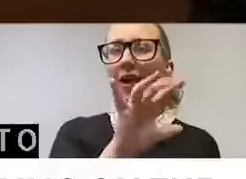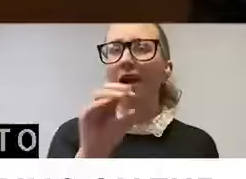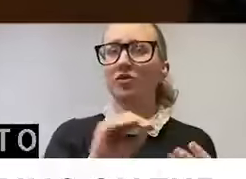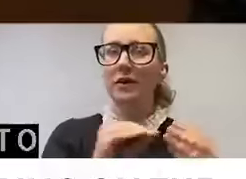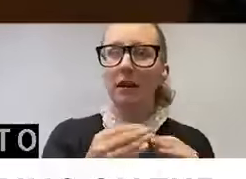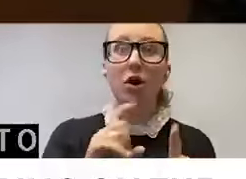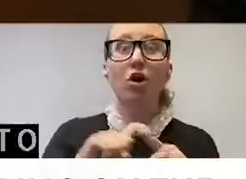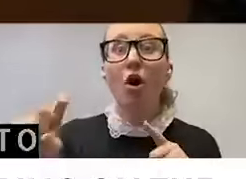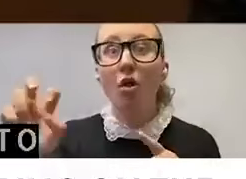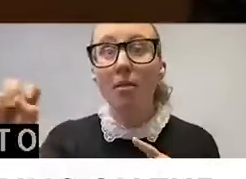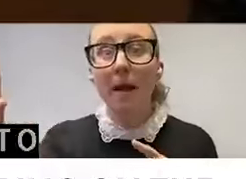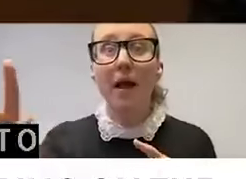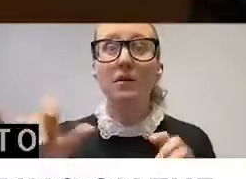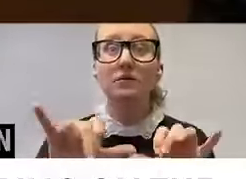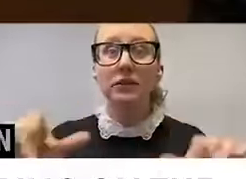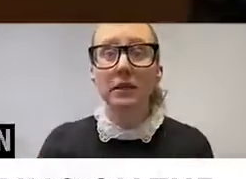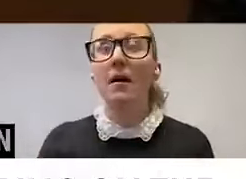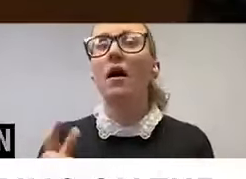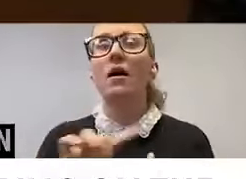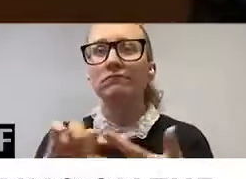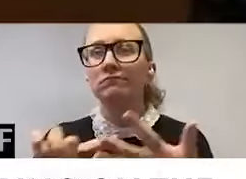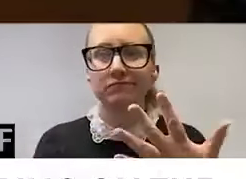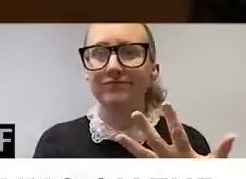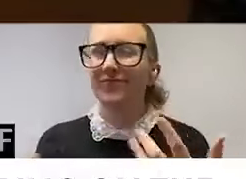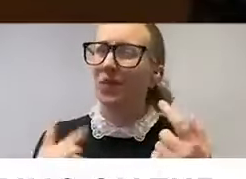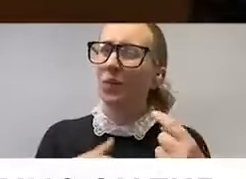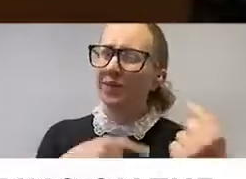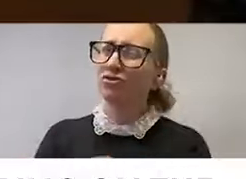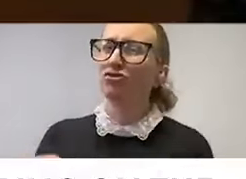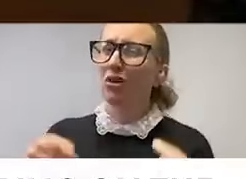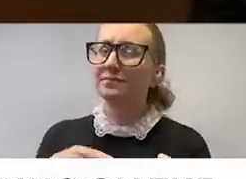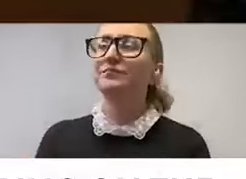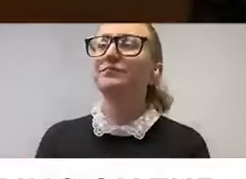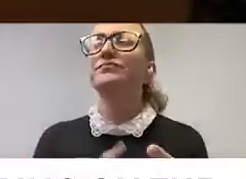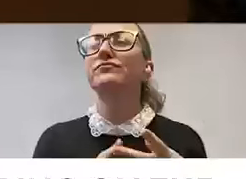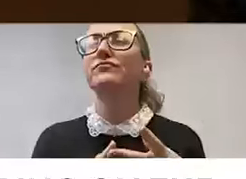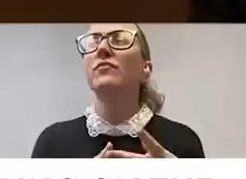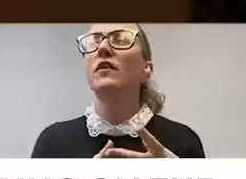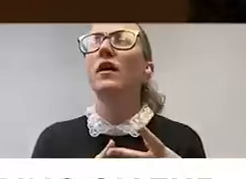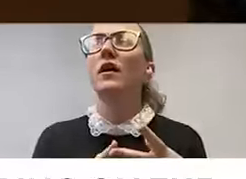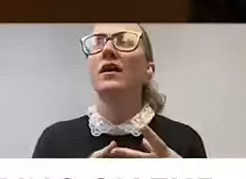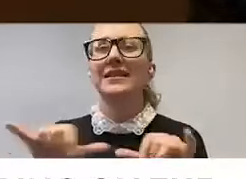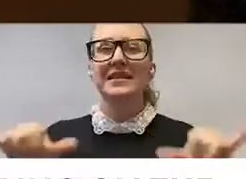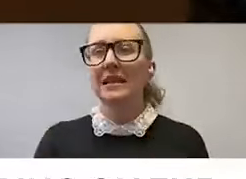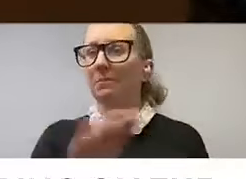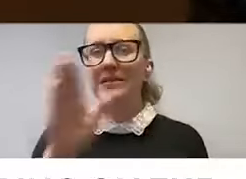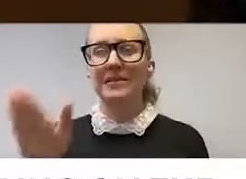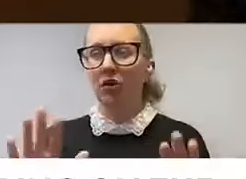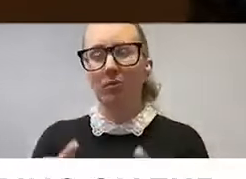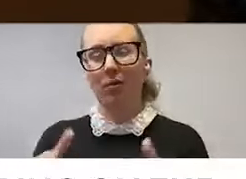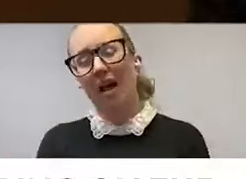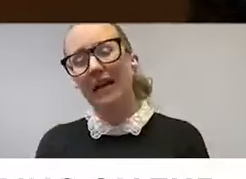busy and those things. So we have struggled with that. Additionally, this system has never provided us with the sort of